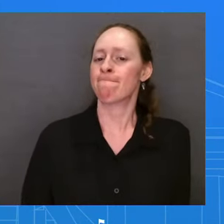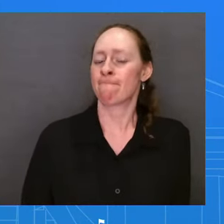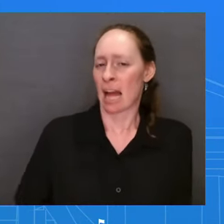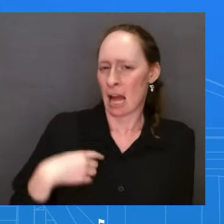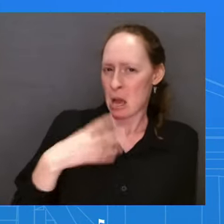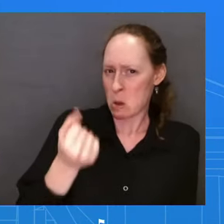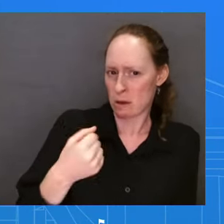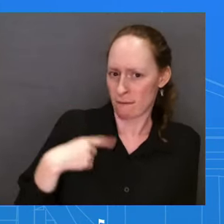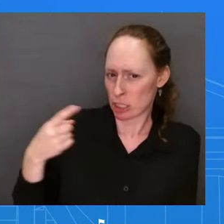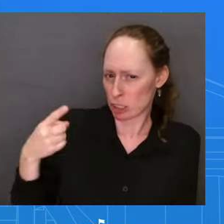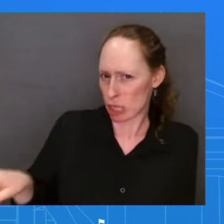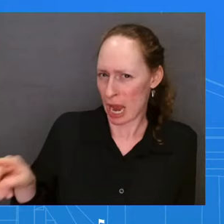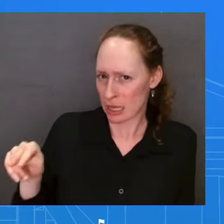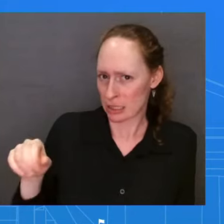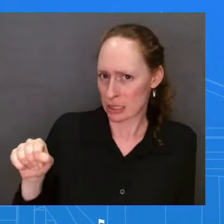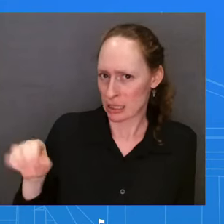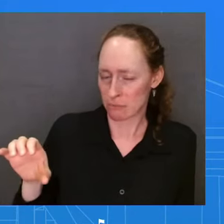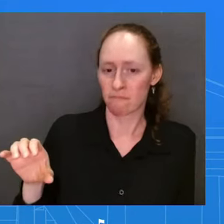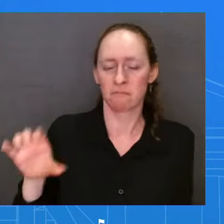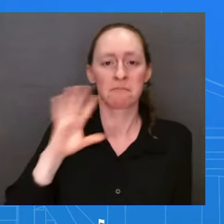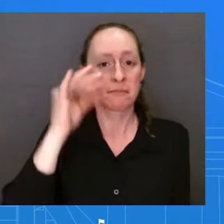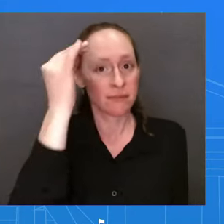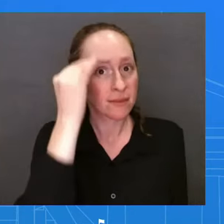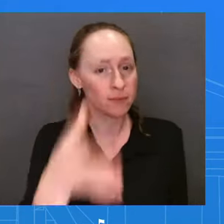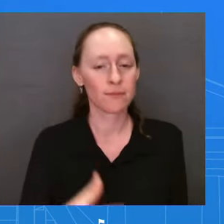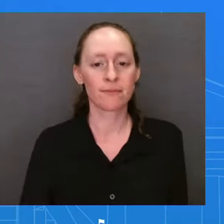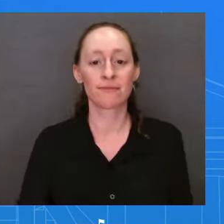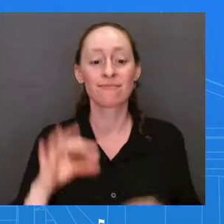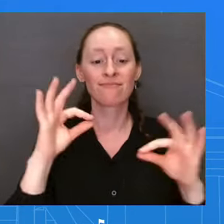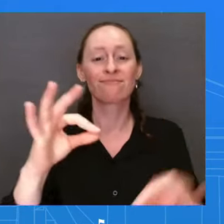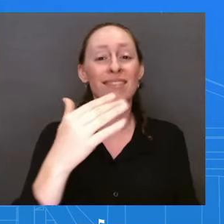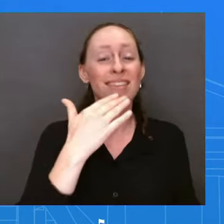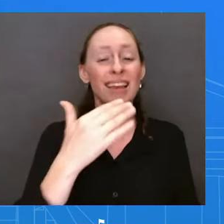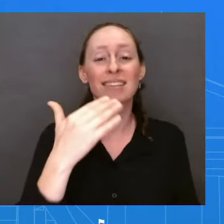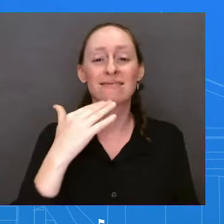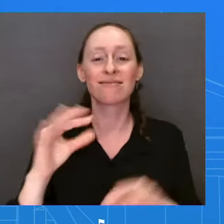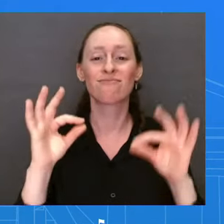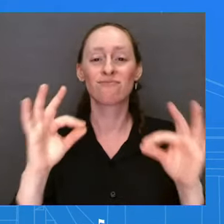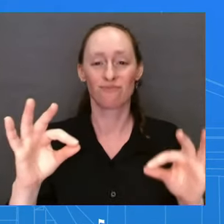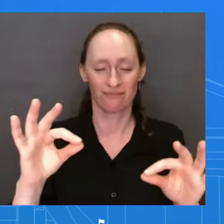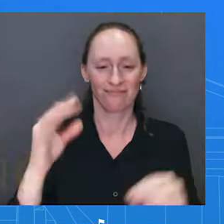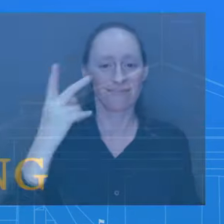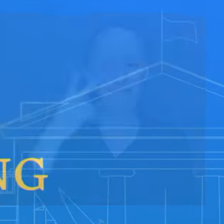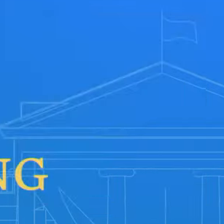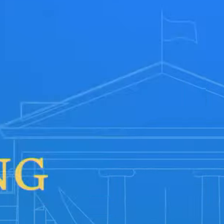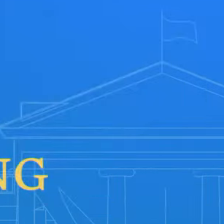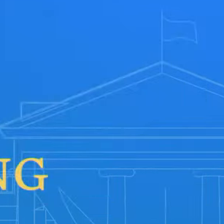it. All right. Thanks all. Have a great afternoon, and I'll see some of you in Chicago tomorrow.